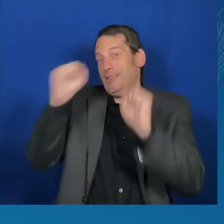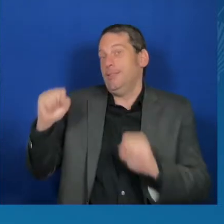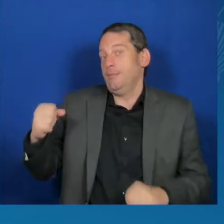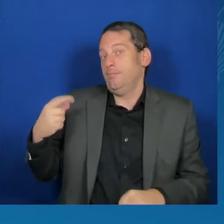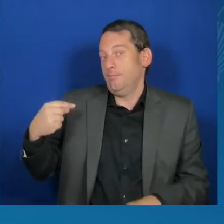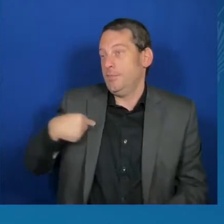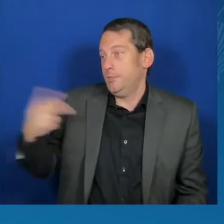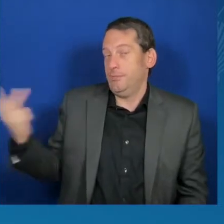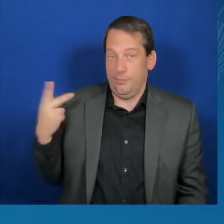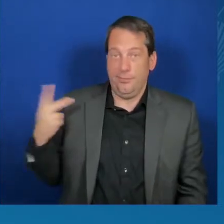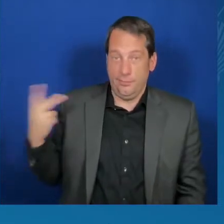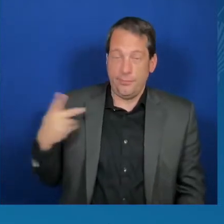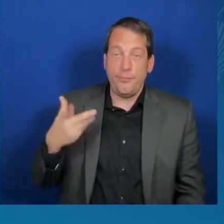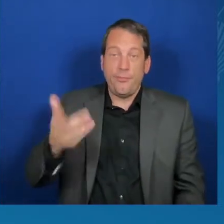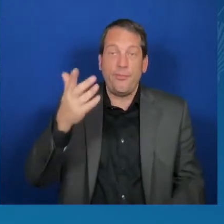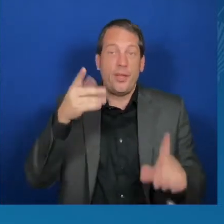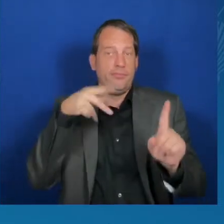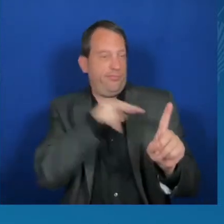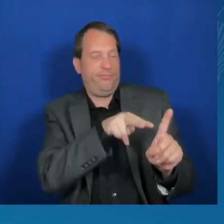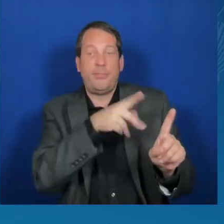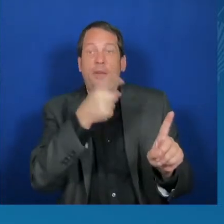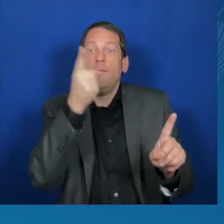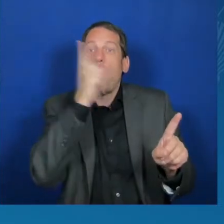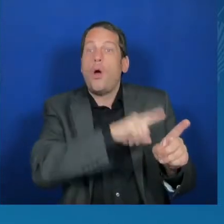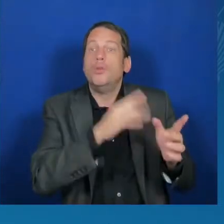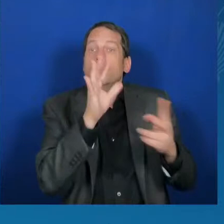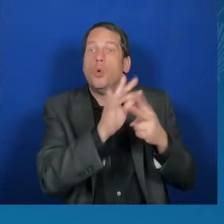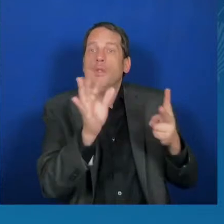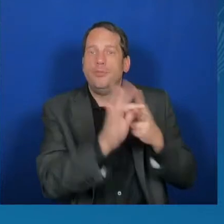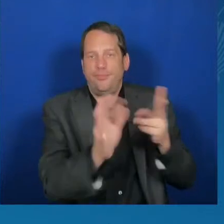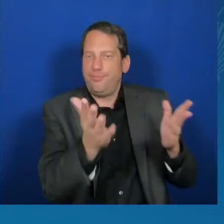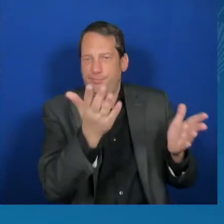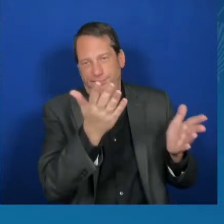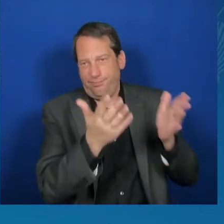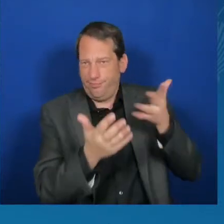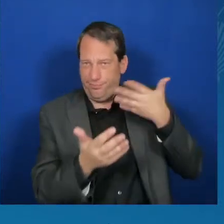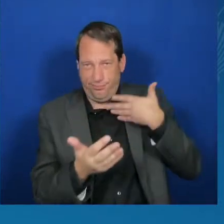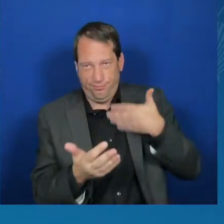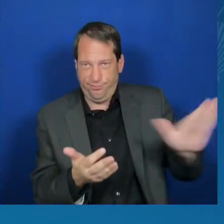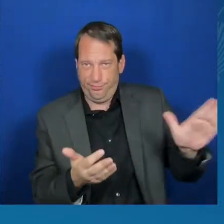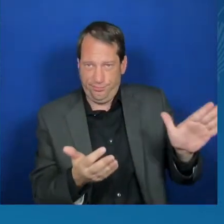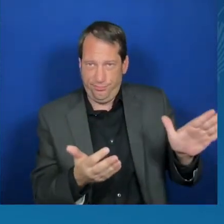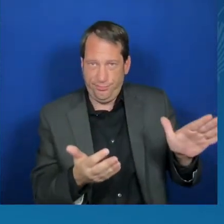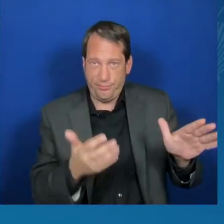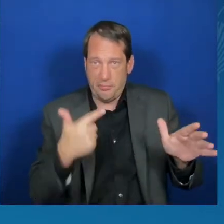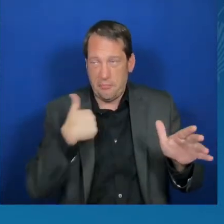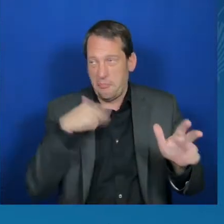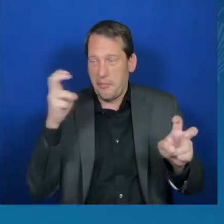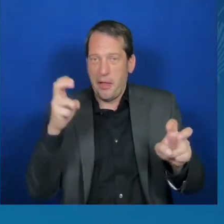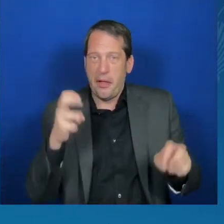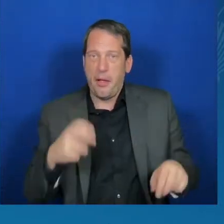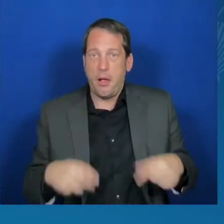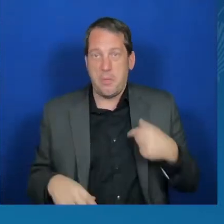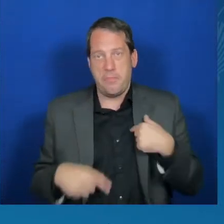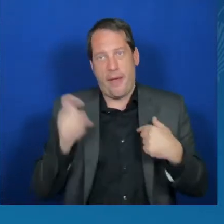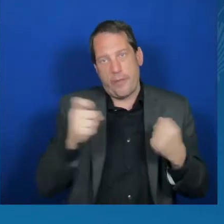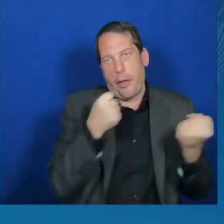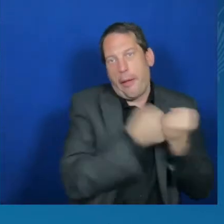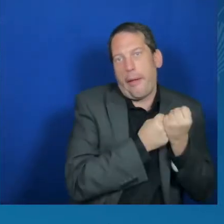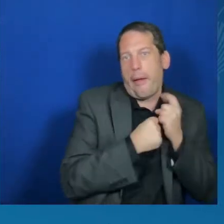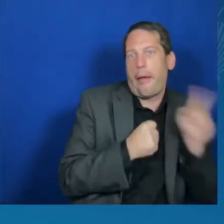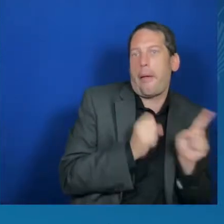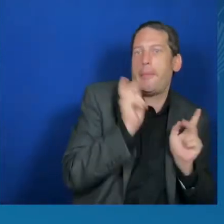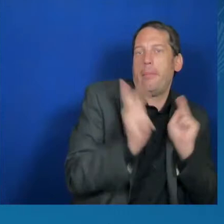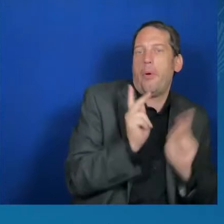suggests we can either protect the public or advance innovation. We can and we must